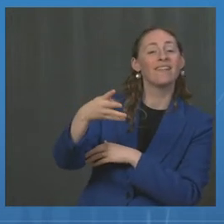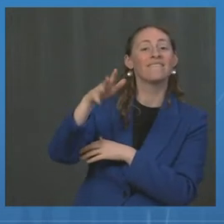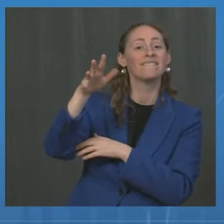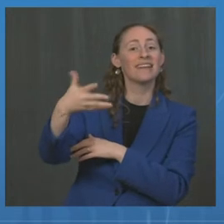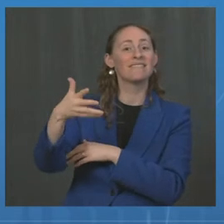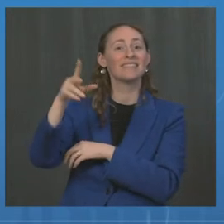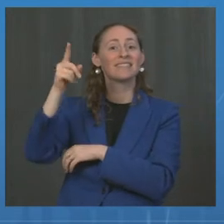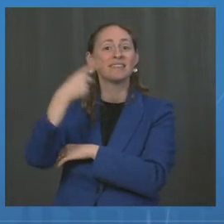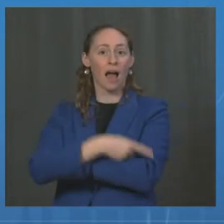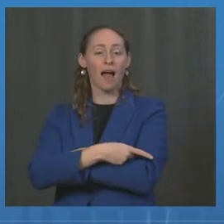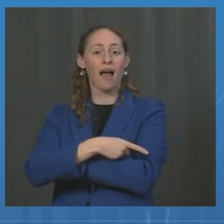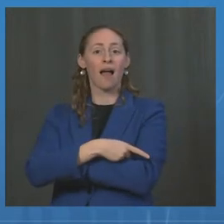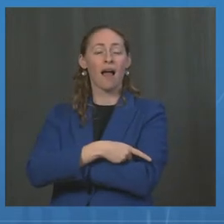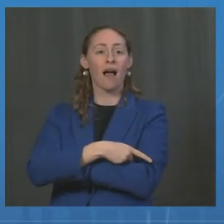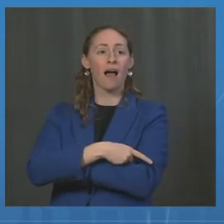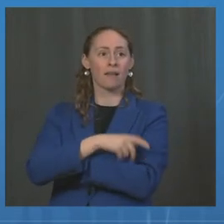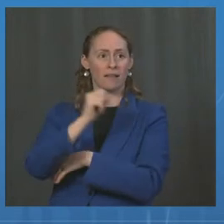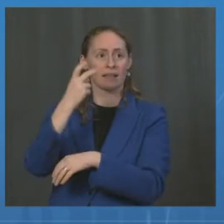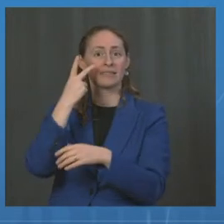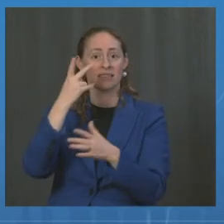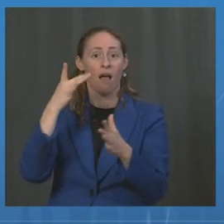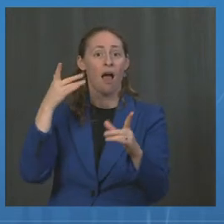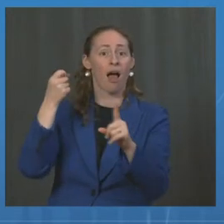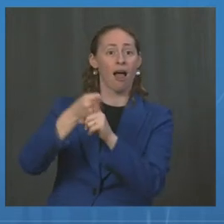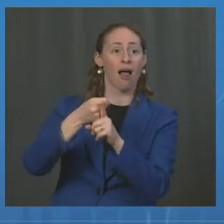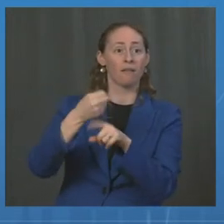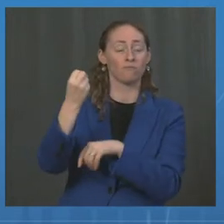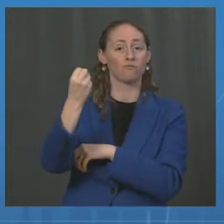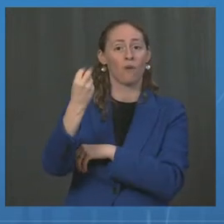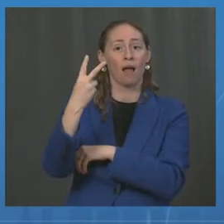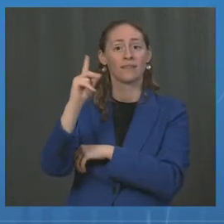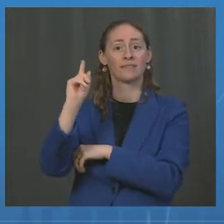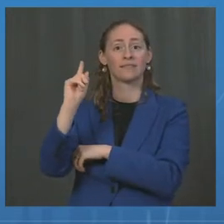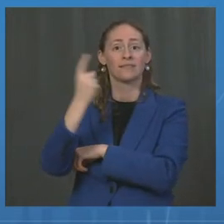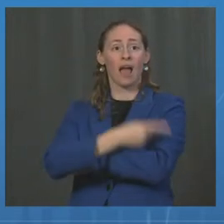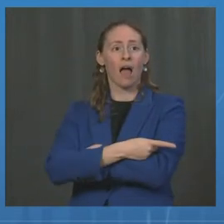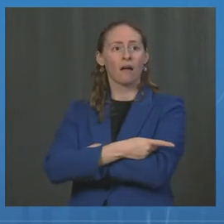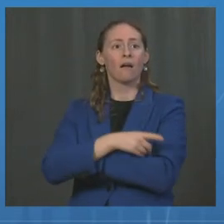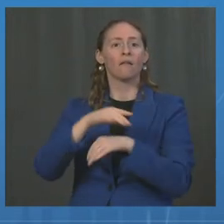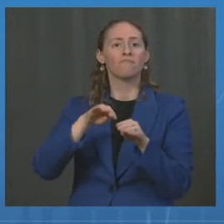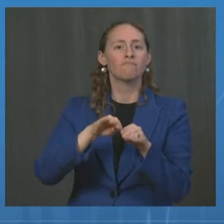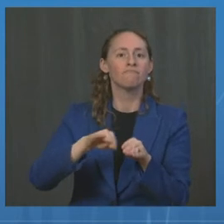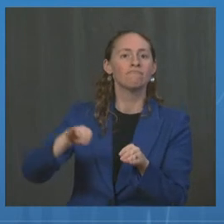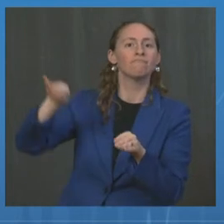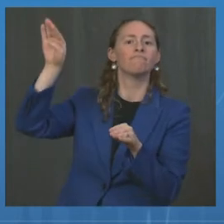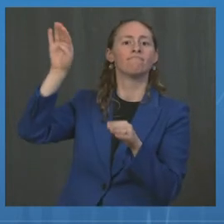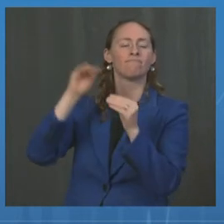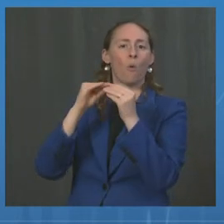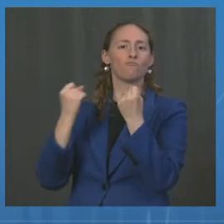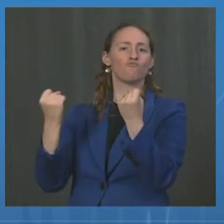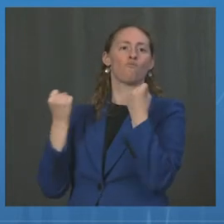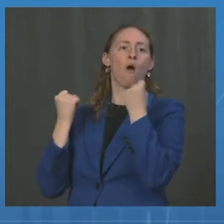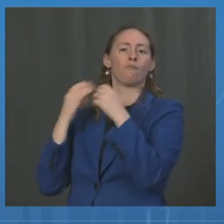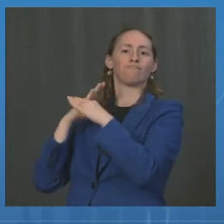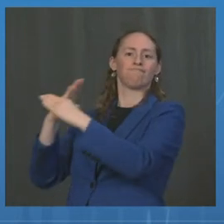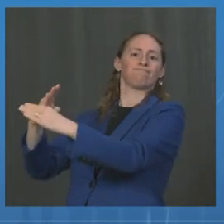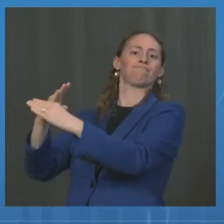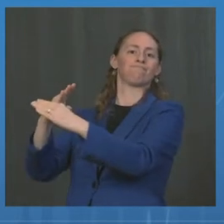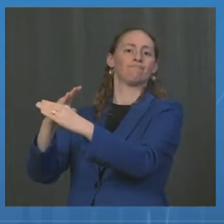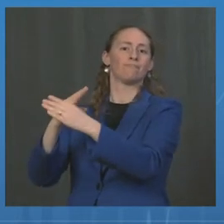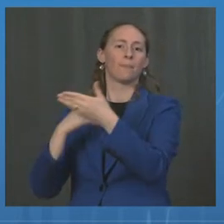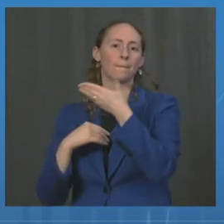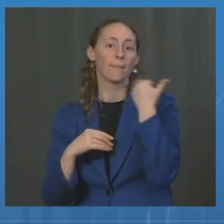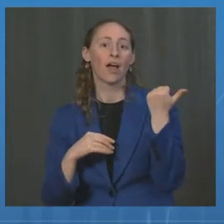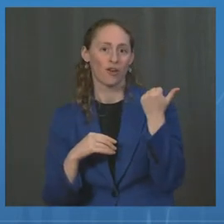you get to day 12, you see a substantial diminution in risk of infection. And in fact,